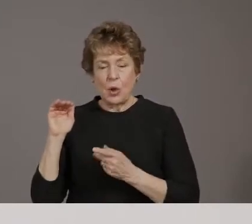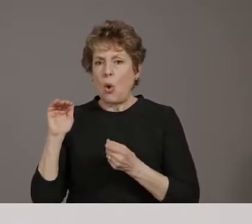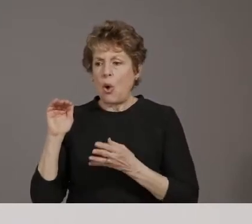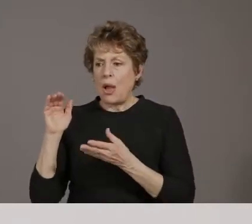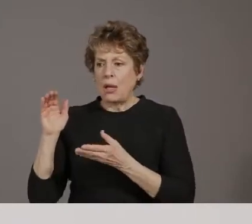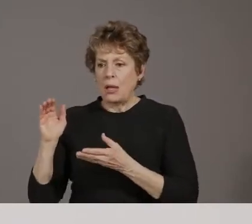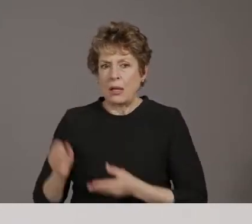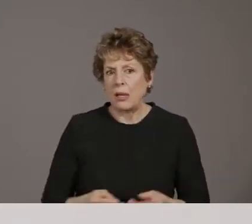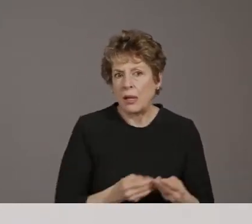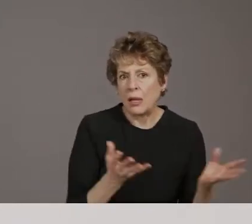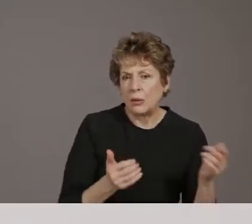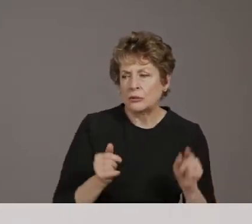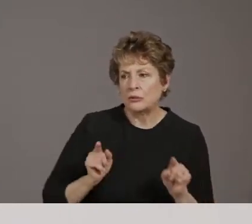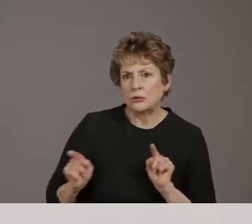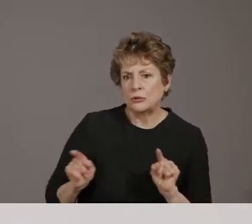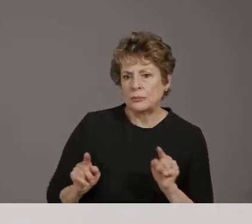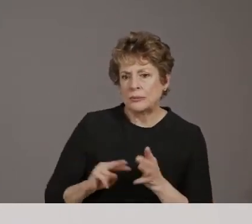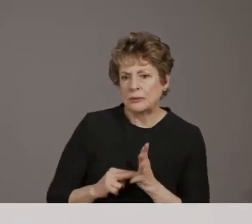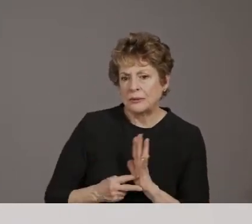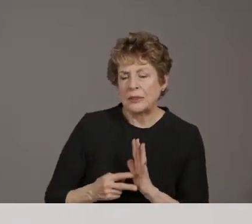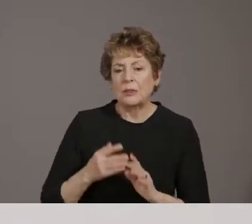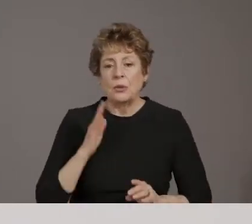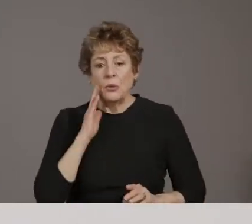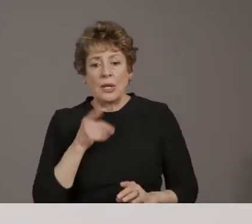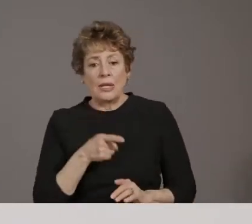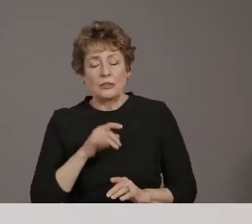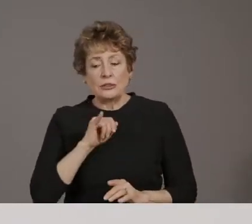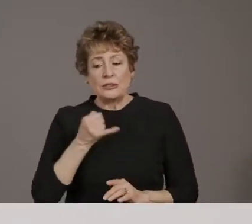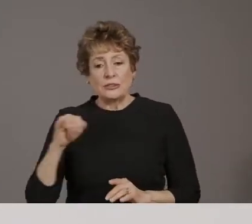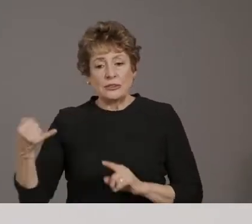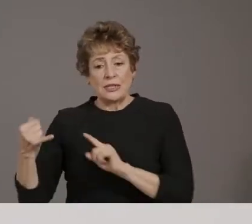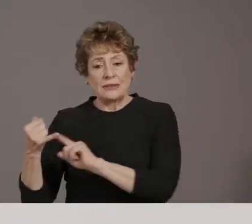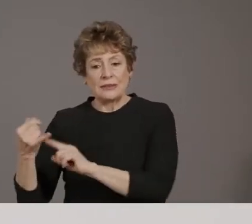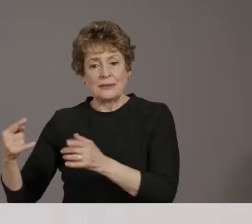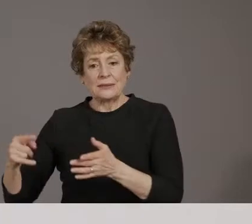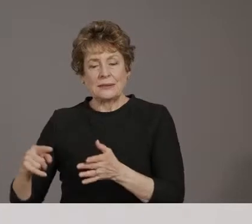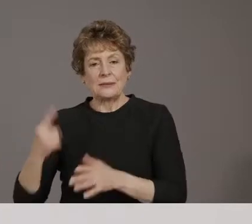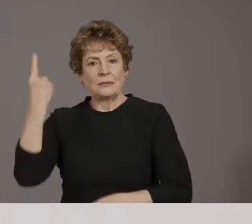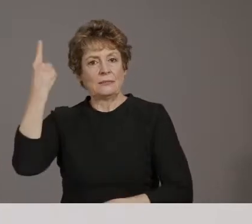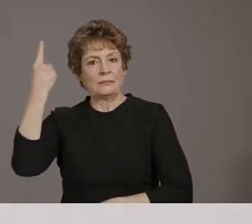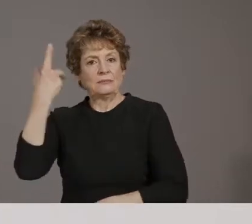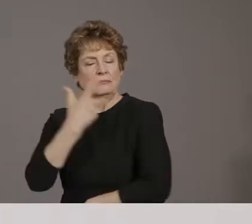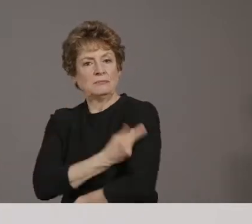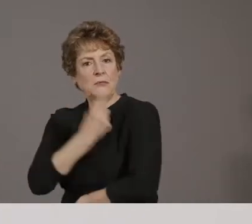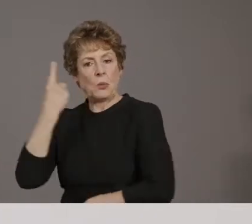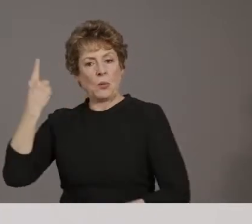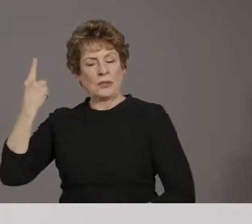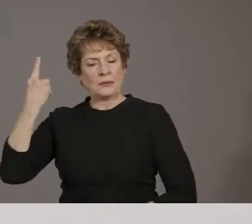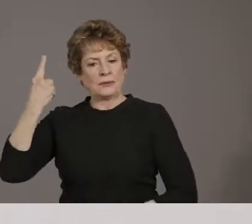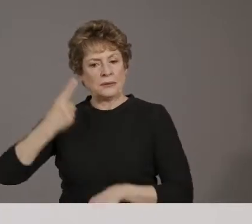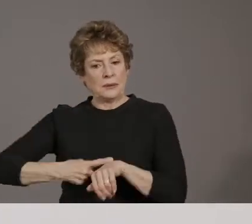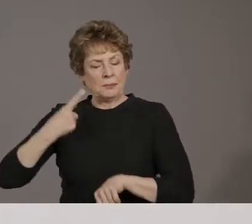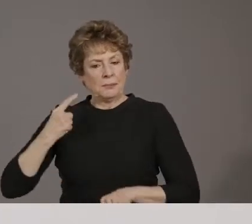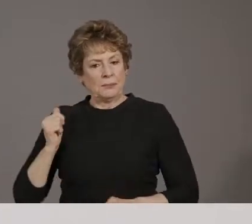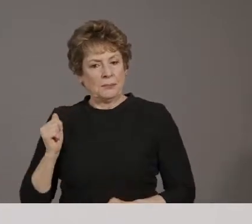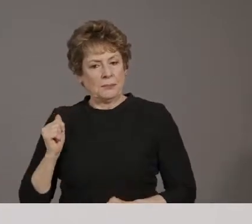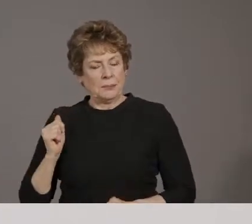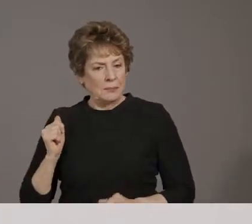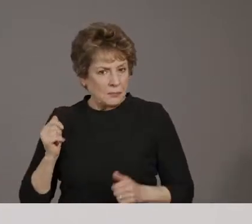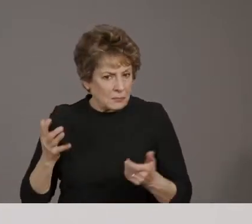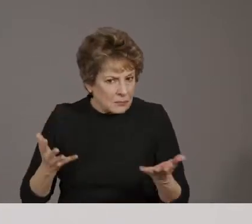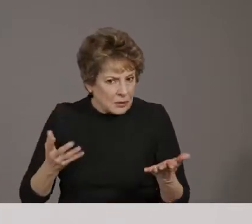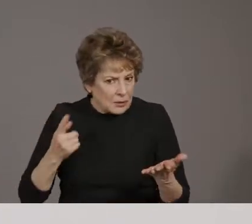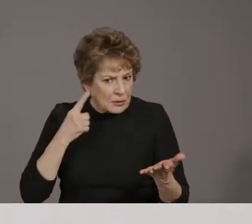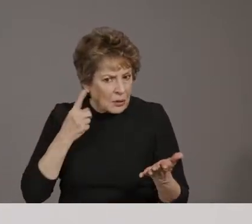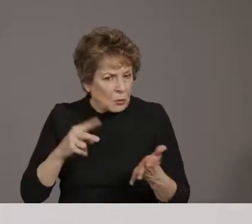you know, with the storage and being a single dose or whatnot, what does that mean for the smaller counties, smaller communities, the rural